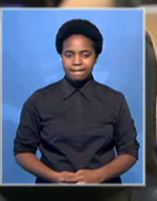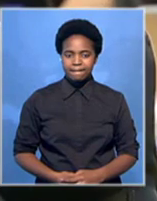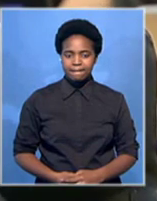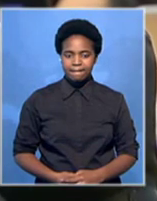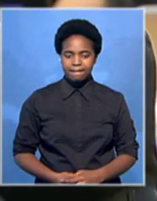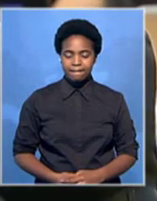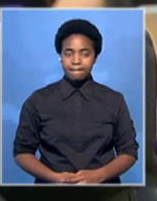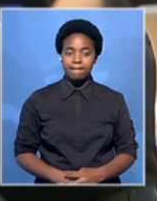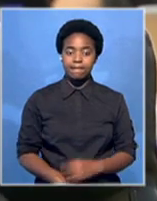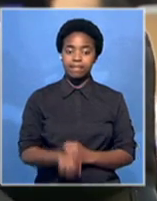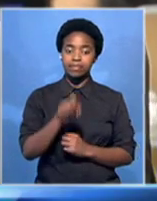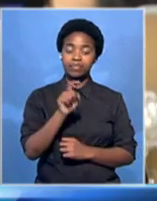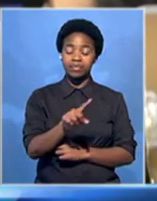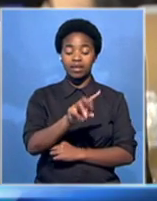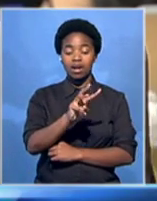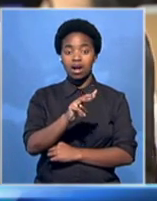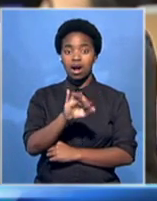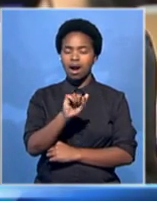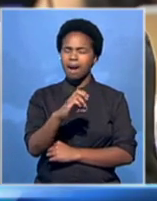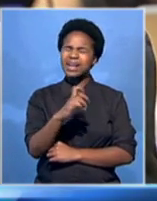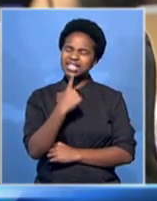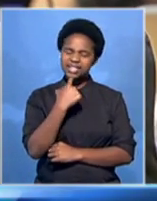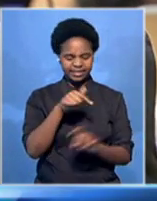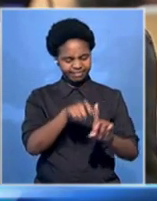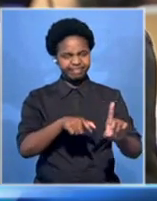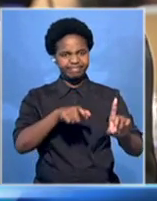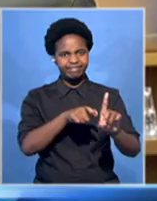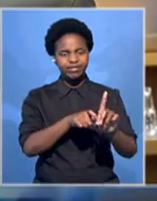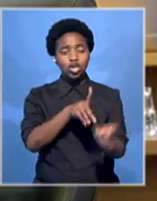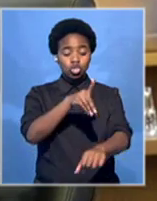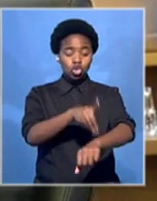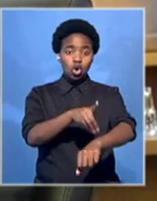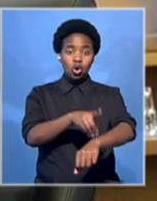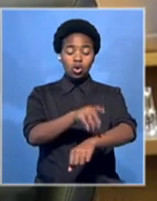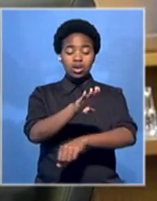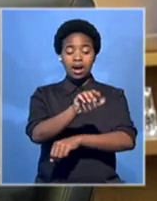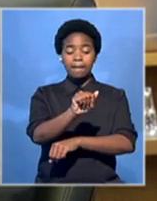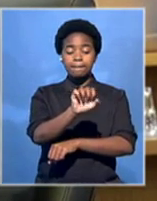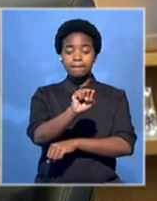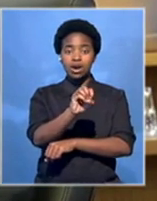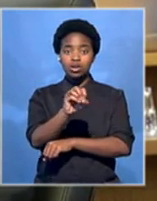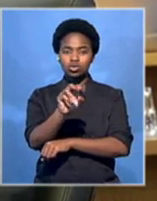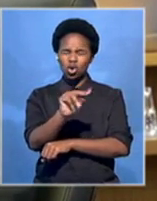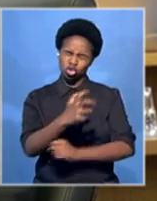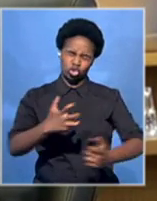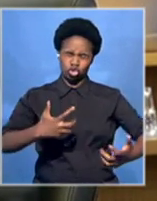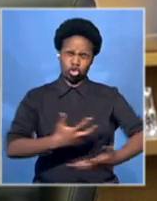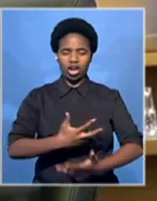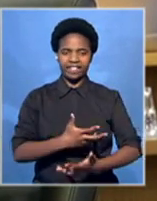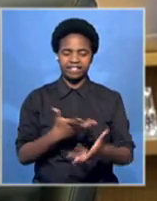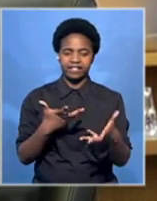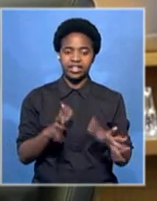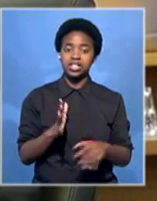Professor Mark Blotman expressed shock at Dr. Besson's conduct. He testified about a radio interview